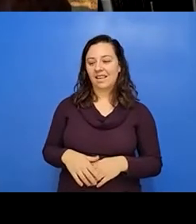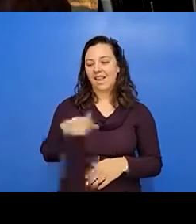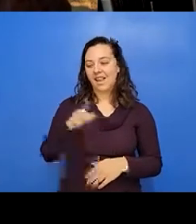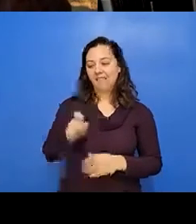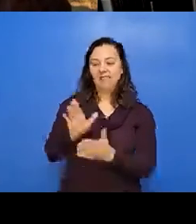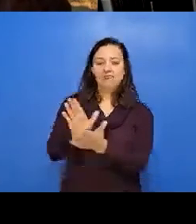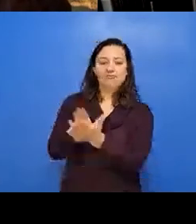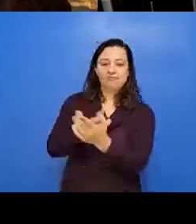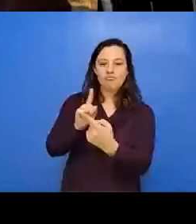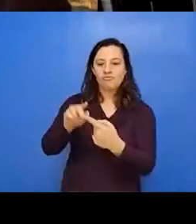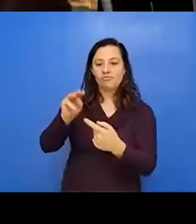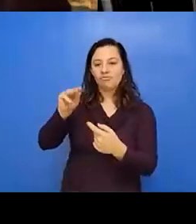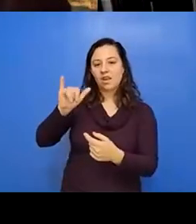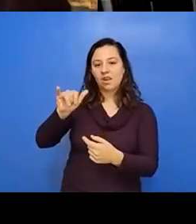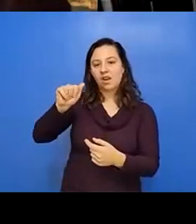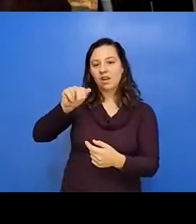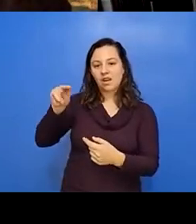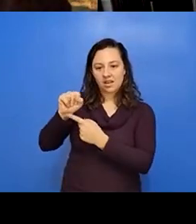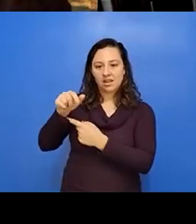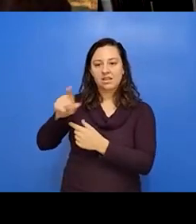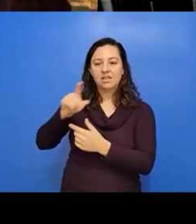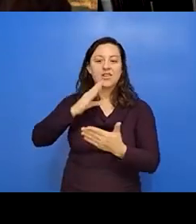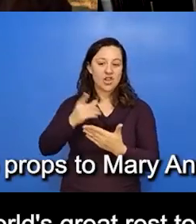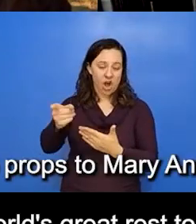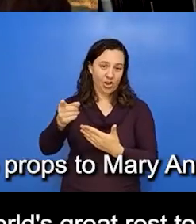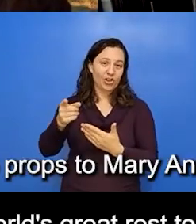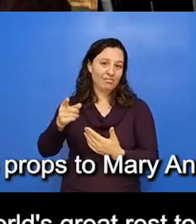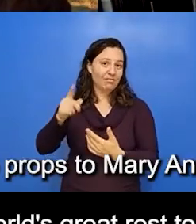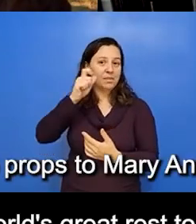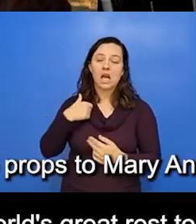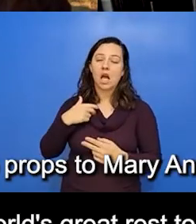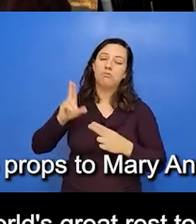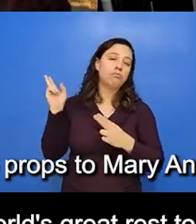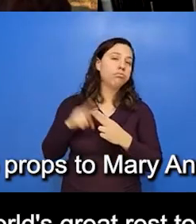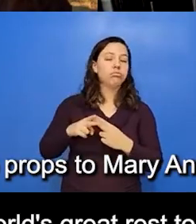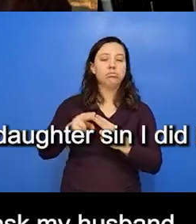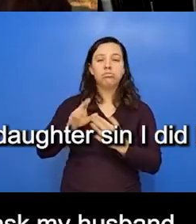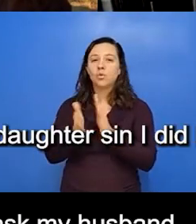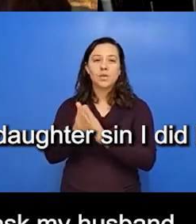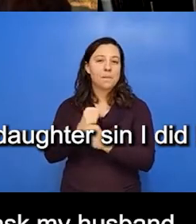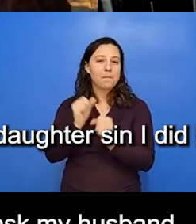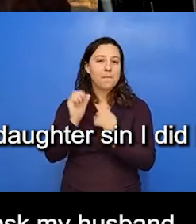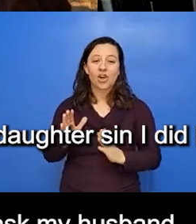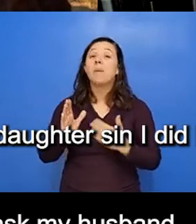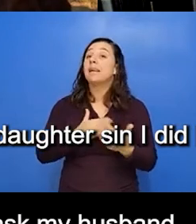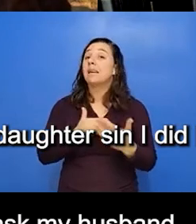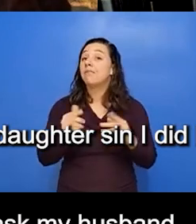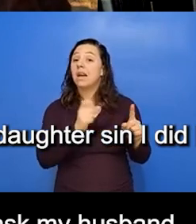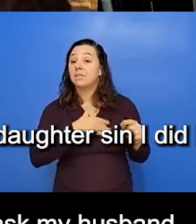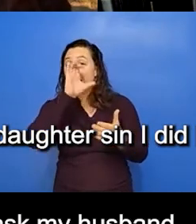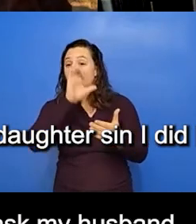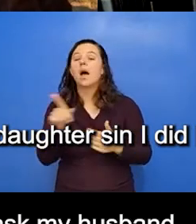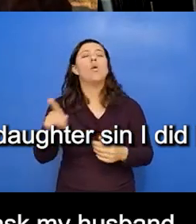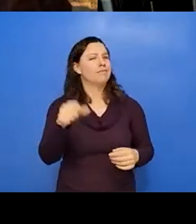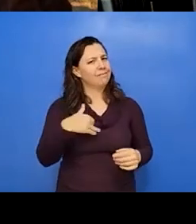Marianne's daughter, Cindy, because she is the world's greatest tortilla maker. You know, even ask my husband, you know, unfortunately, mama taught her. Well,